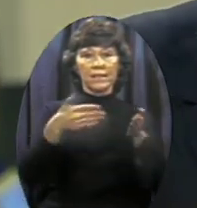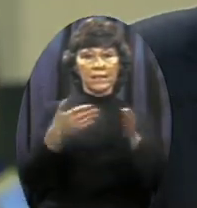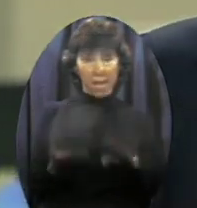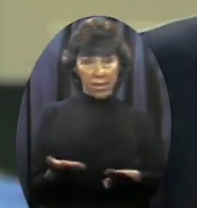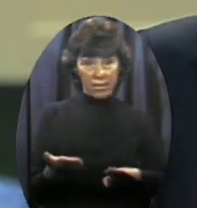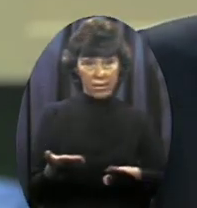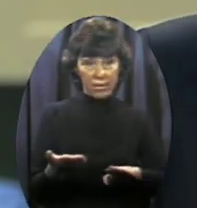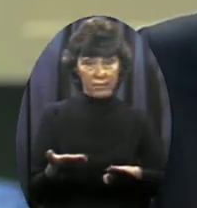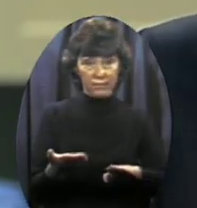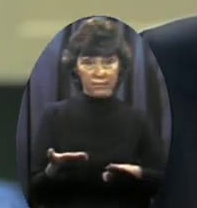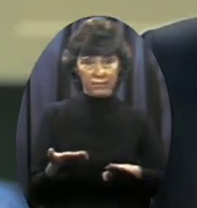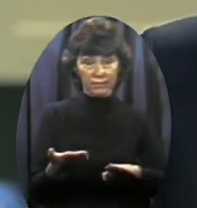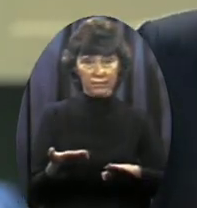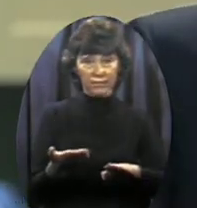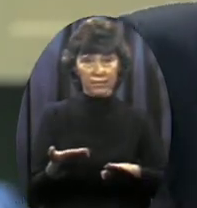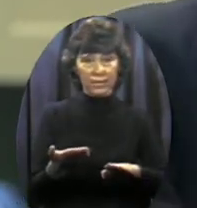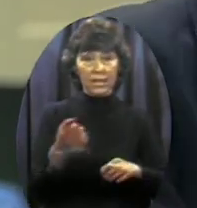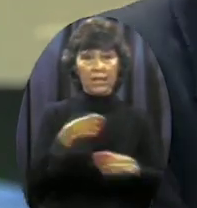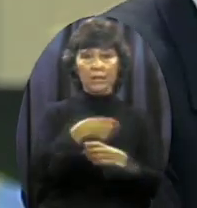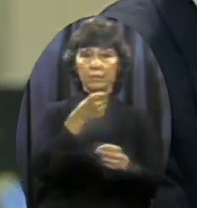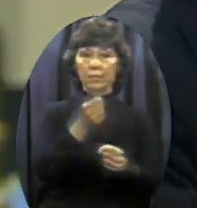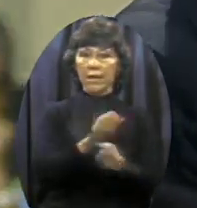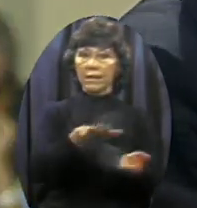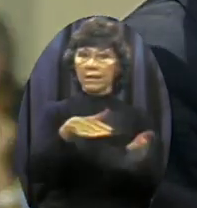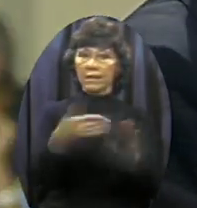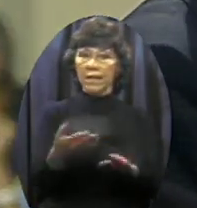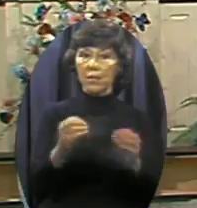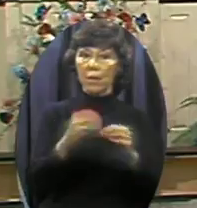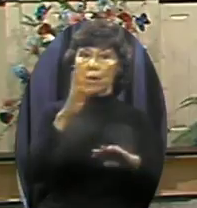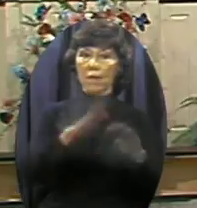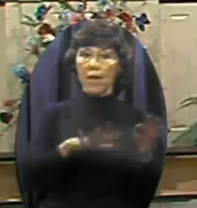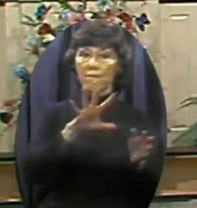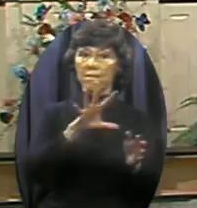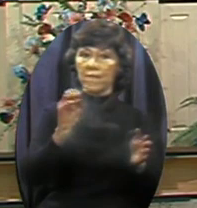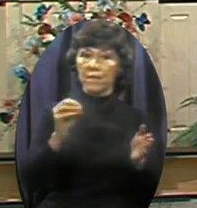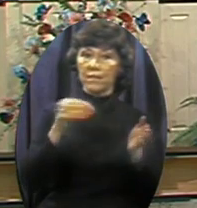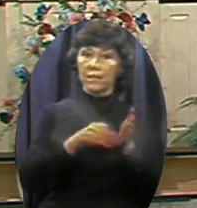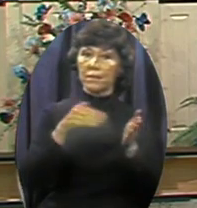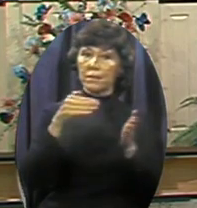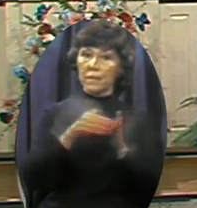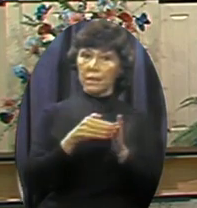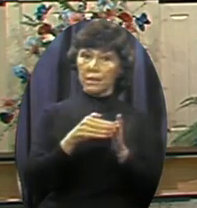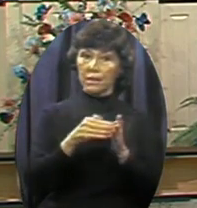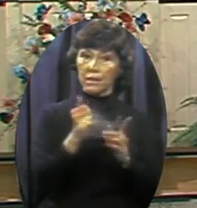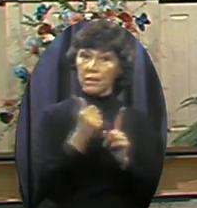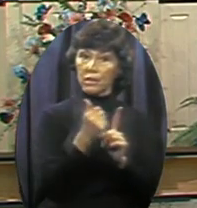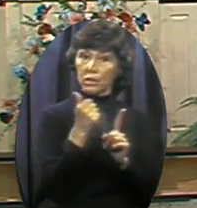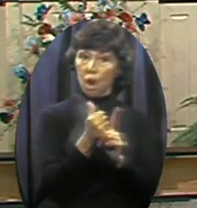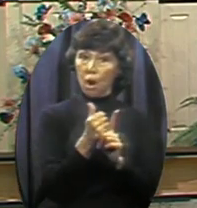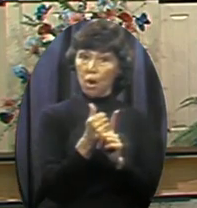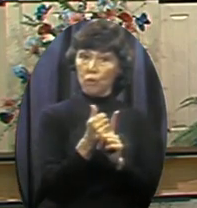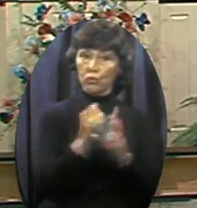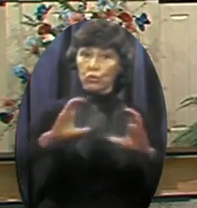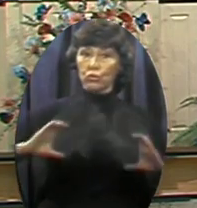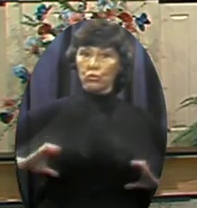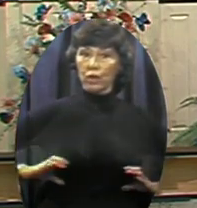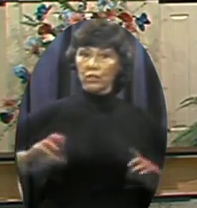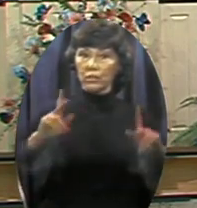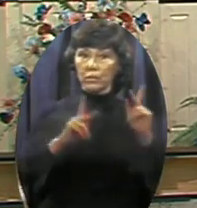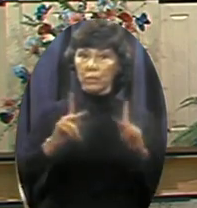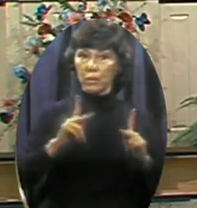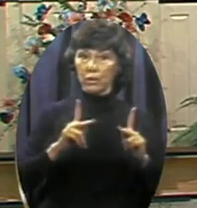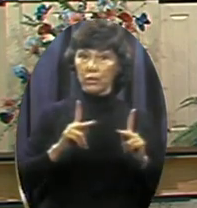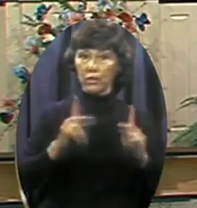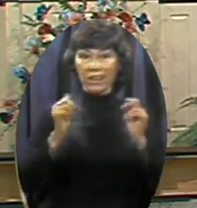Caused the deaths of more than 50 million of its own Russian people Can you imagine a system that has